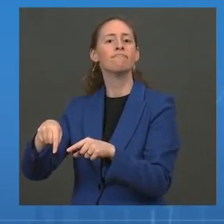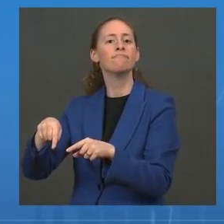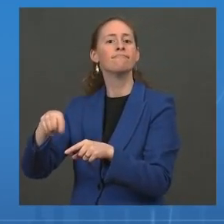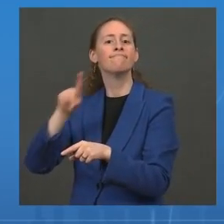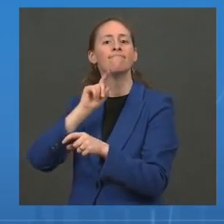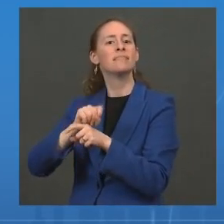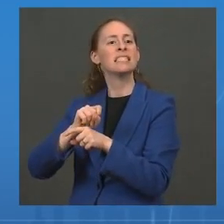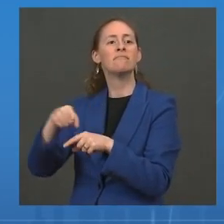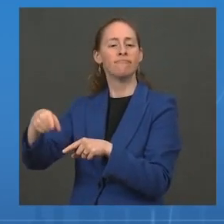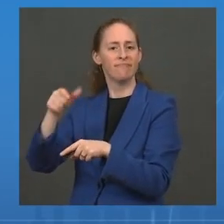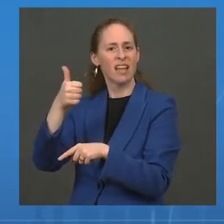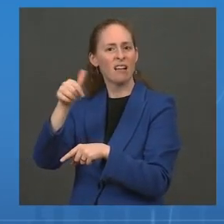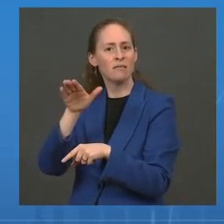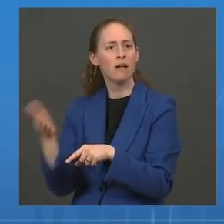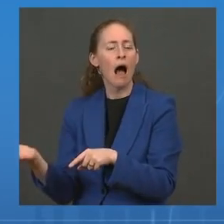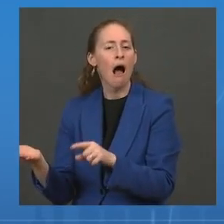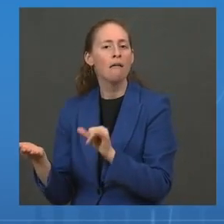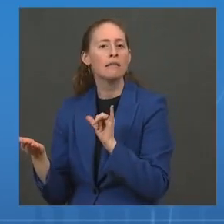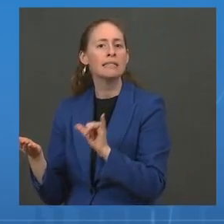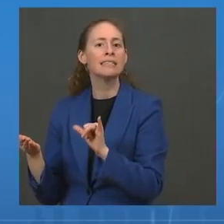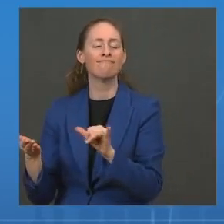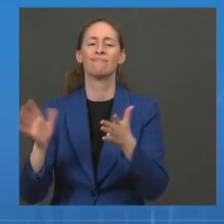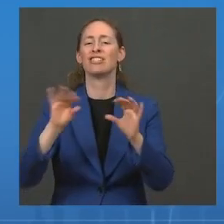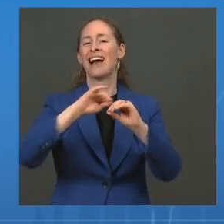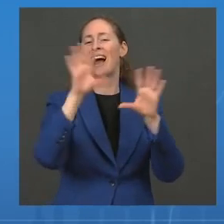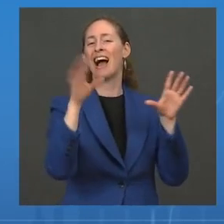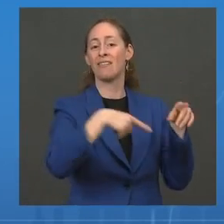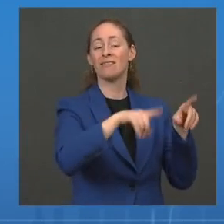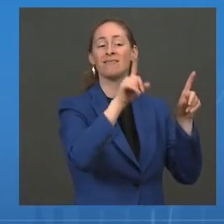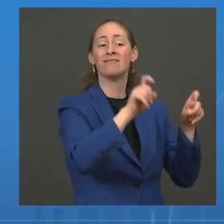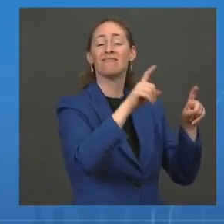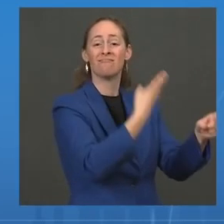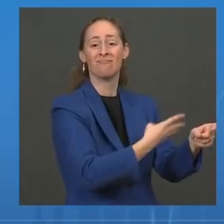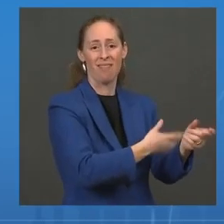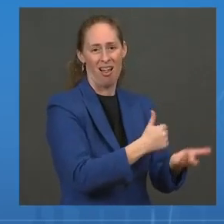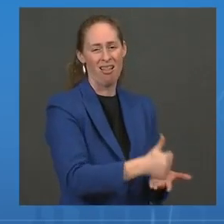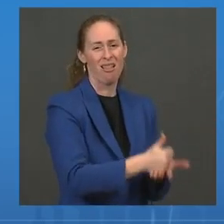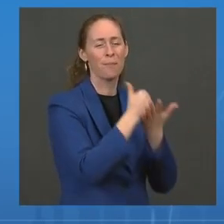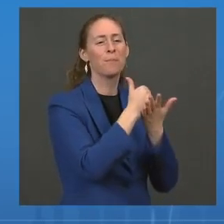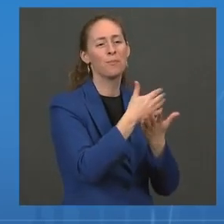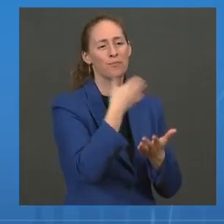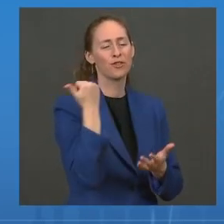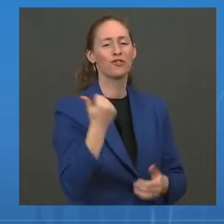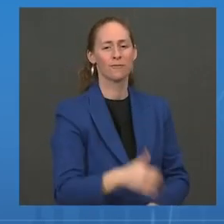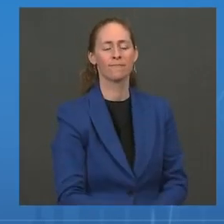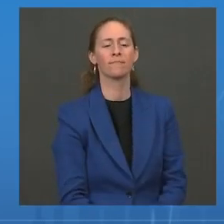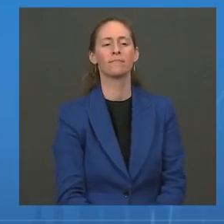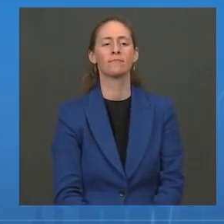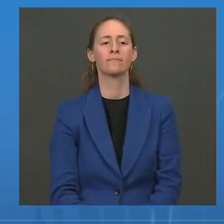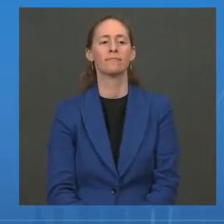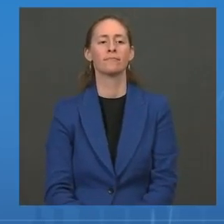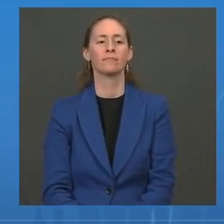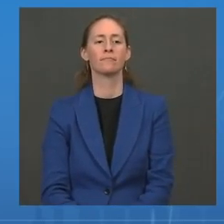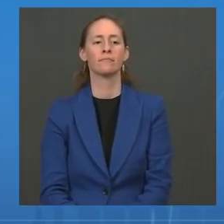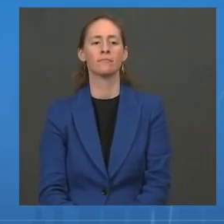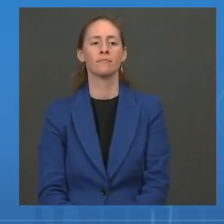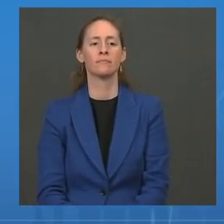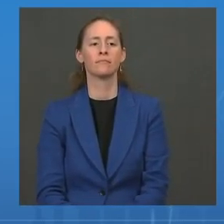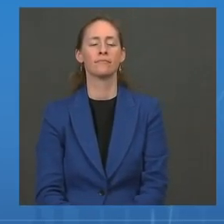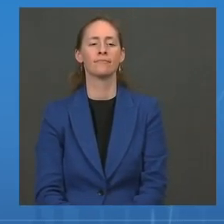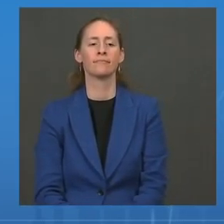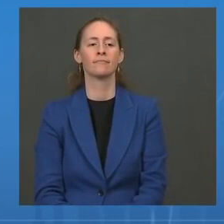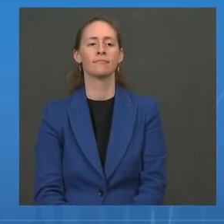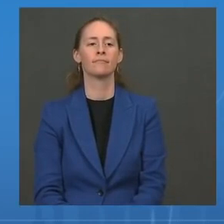-administered antiviral similar to the malnupiravir, which, when given within three to five